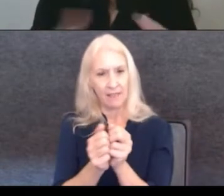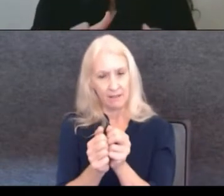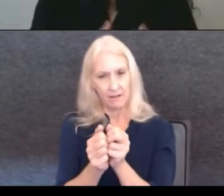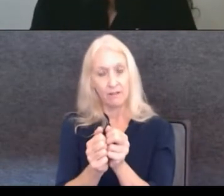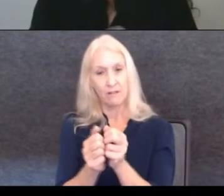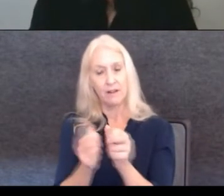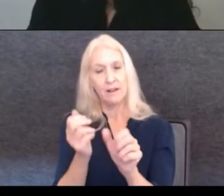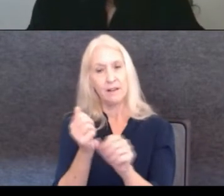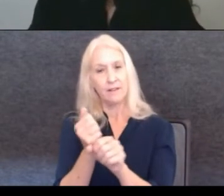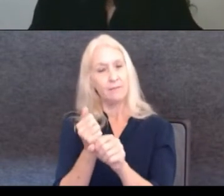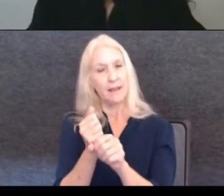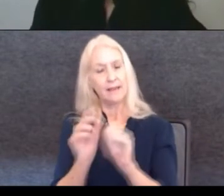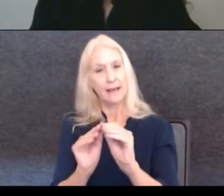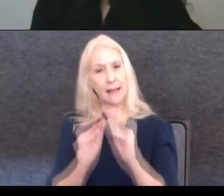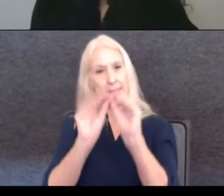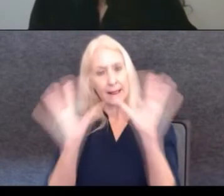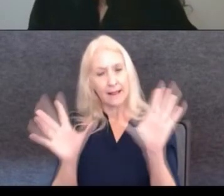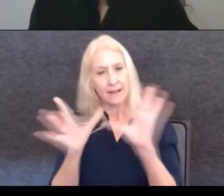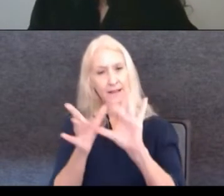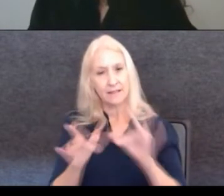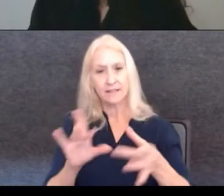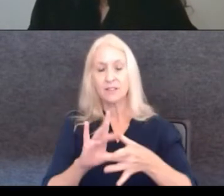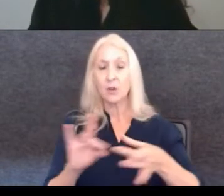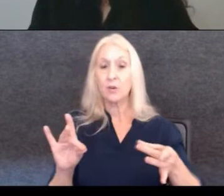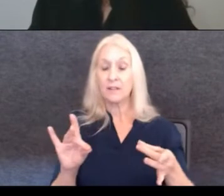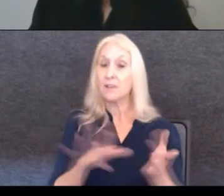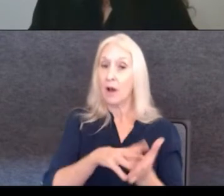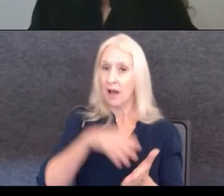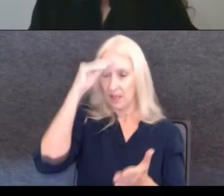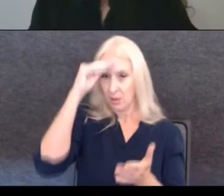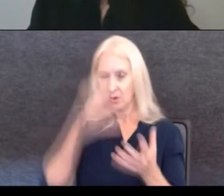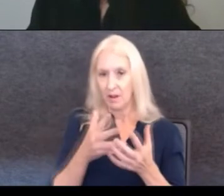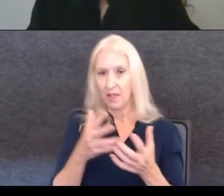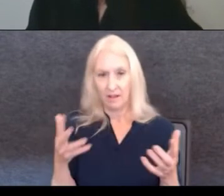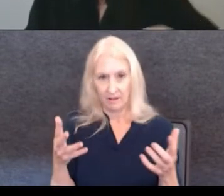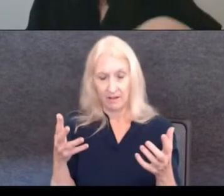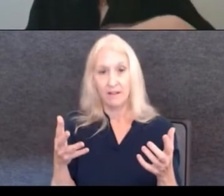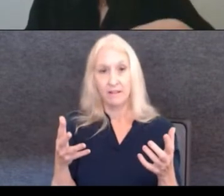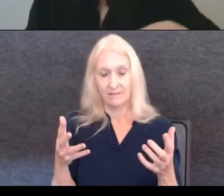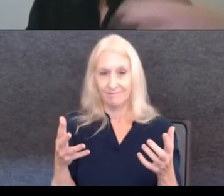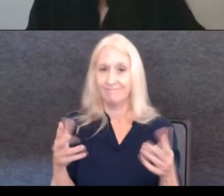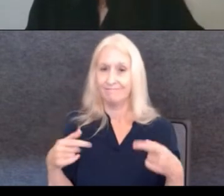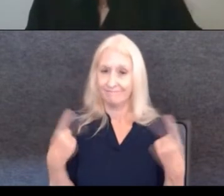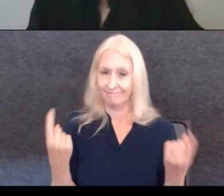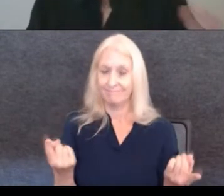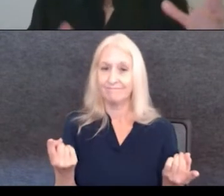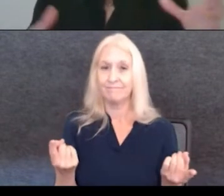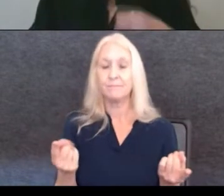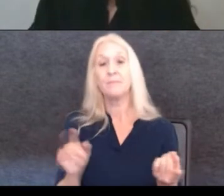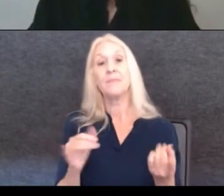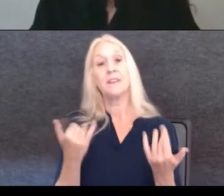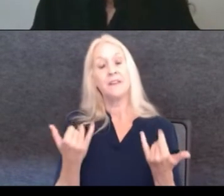narrative. So I, I learned a lot in this sense and now I'm, I'm also applying